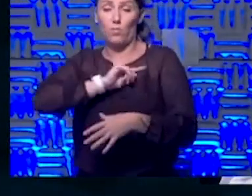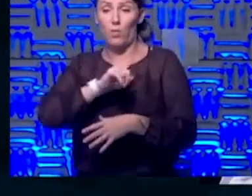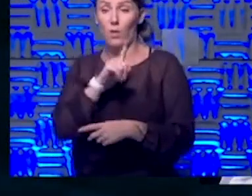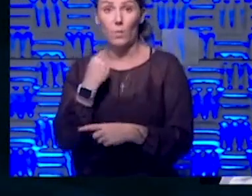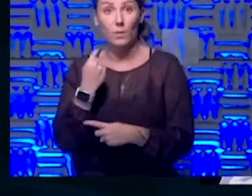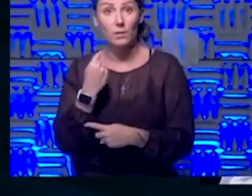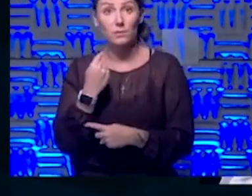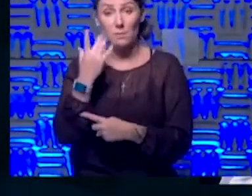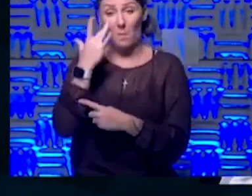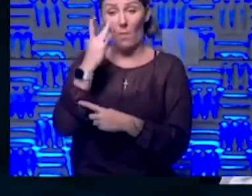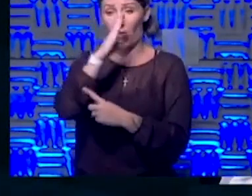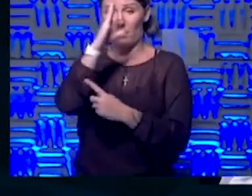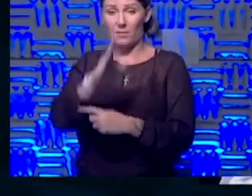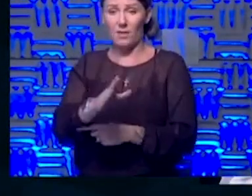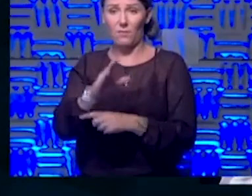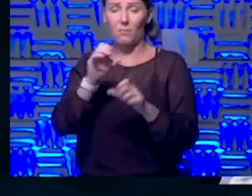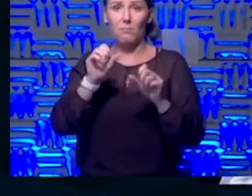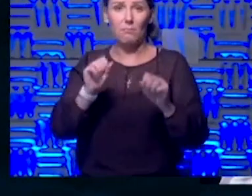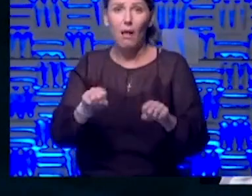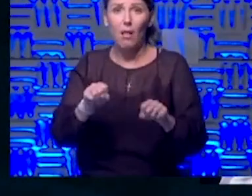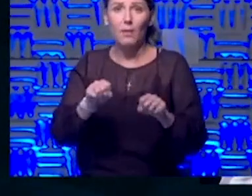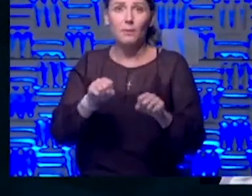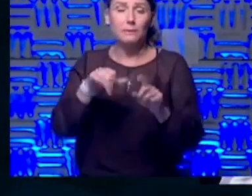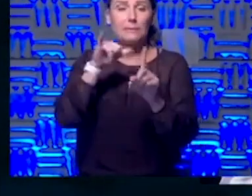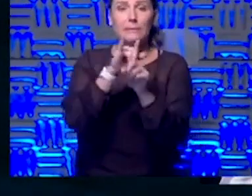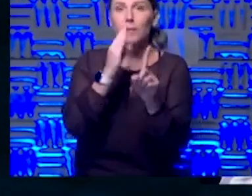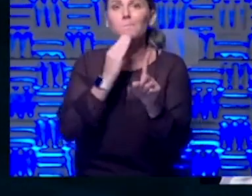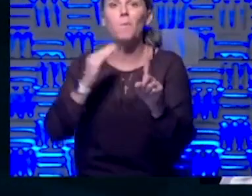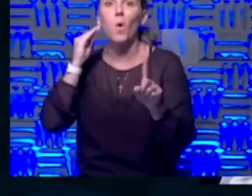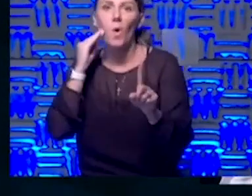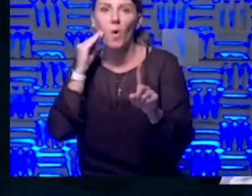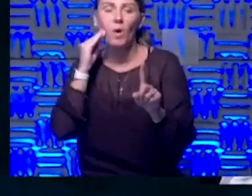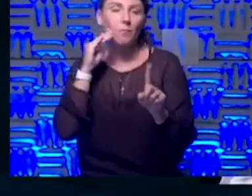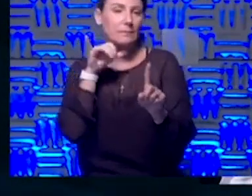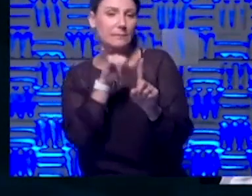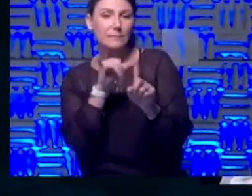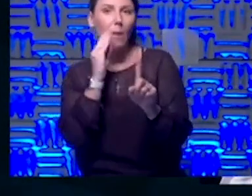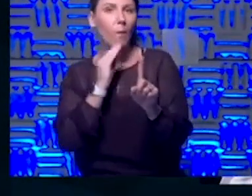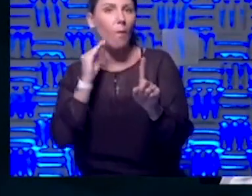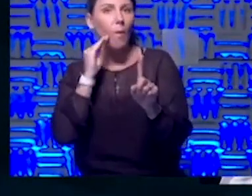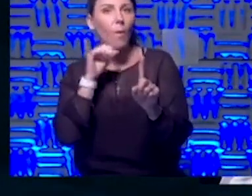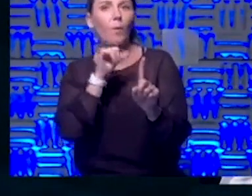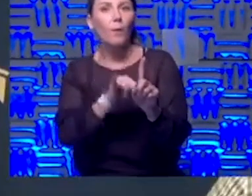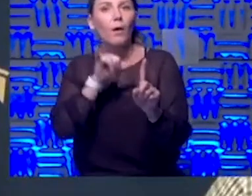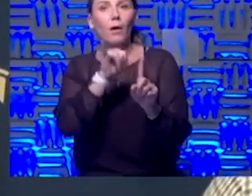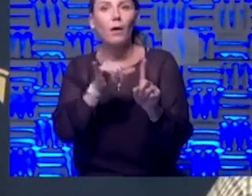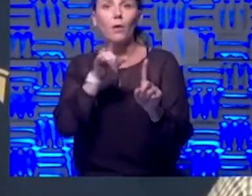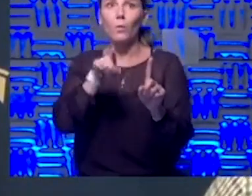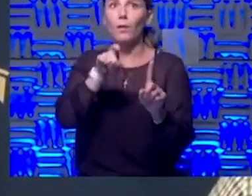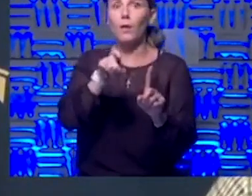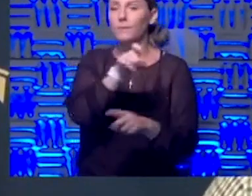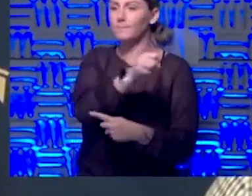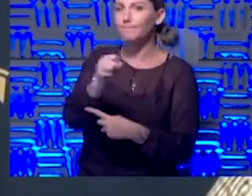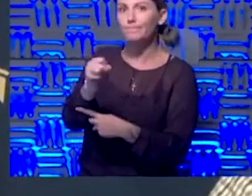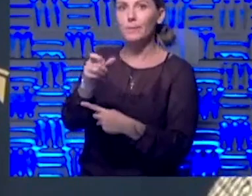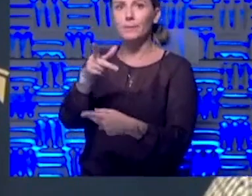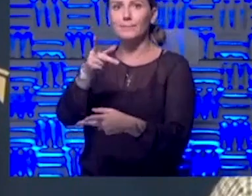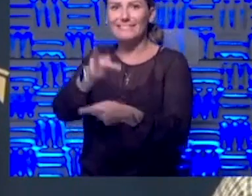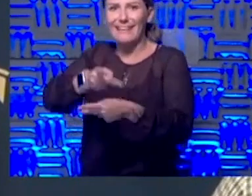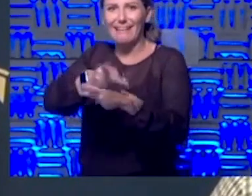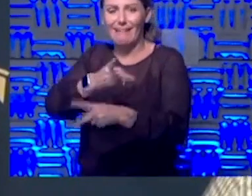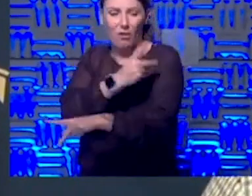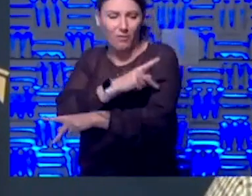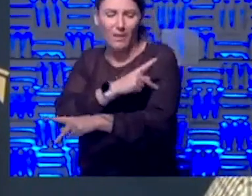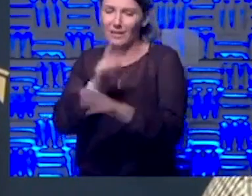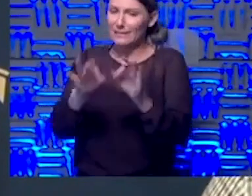because we've never been able to shelter in place. We've never been able to stay at home. We've had to come and take care of our patients. We are an essential business. So all